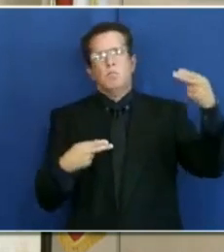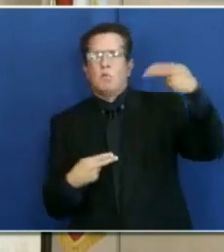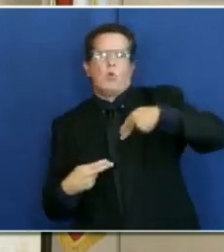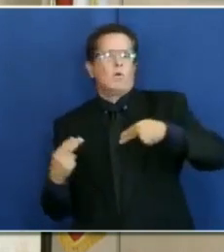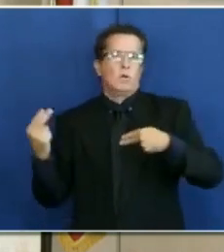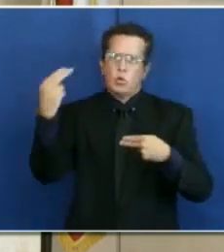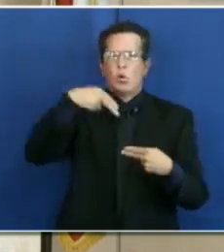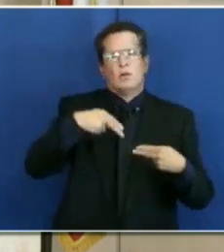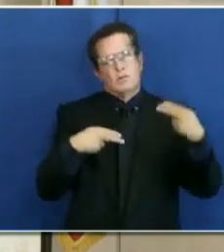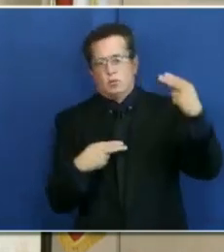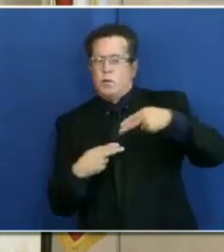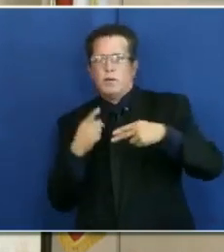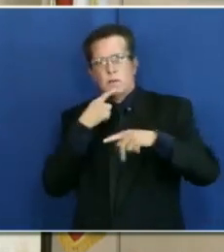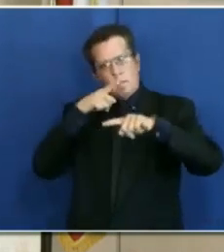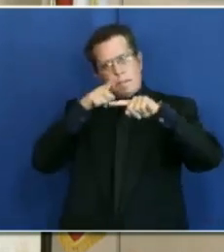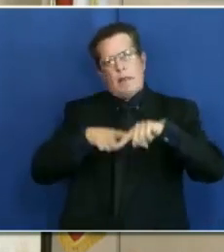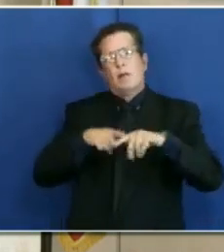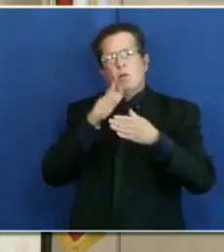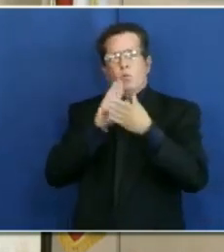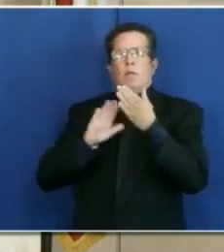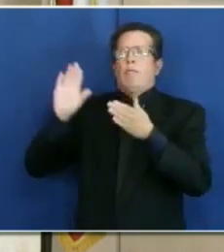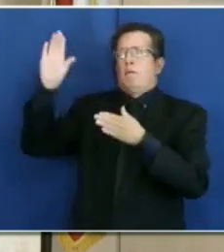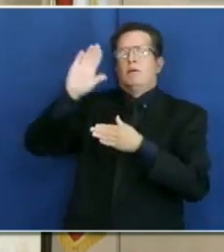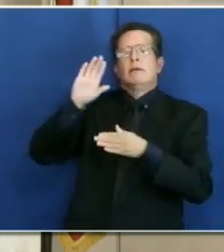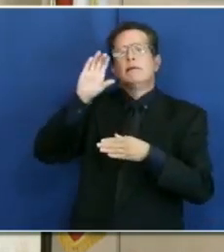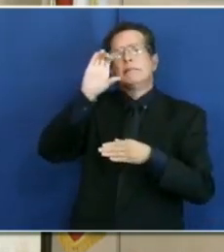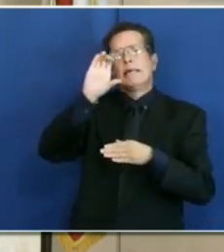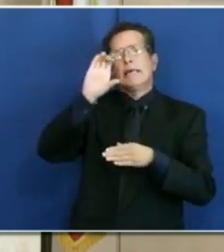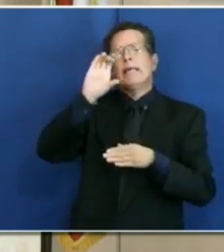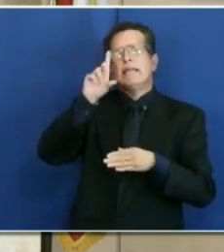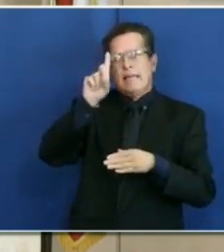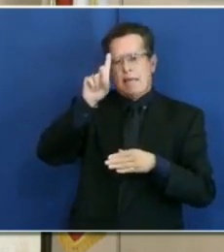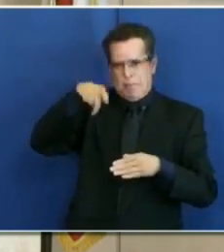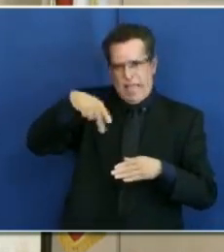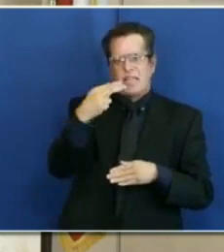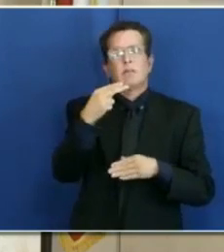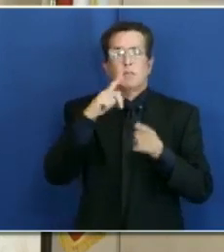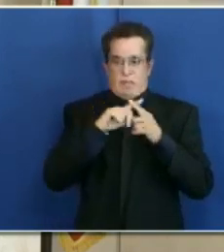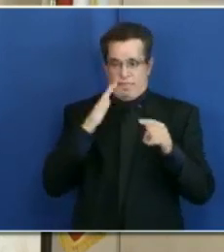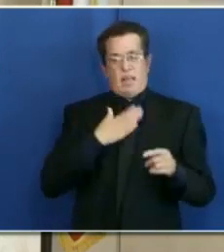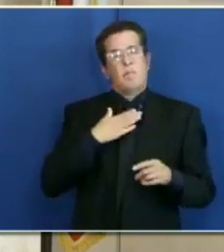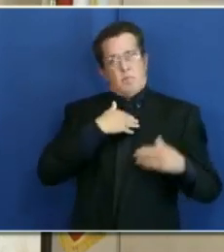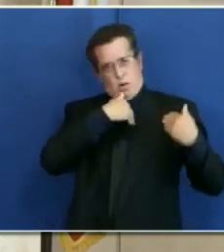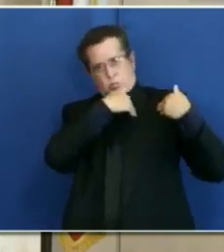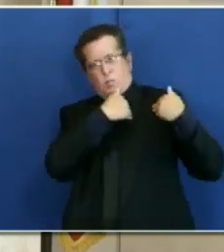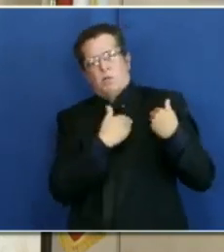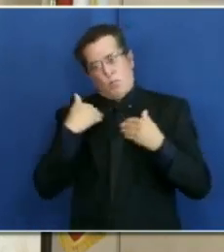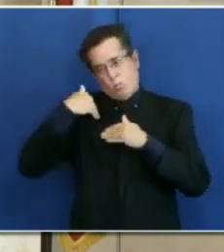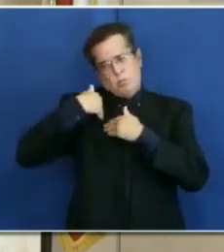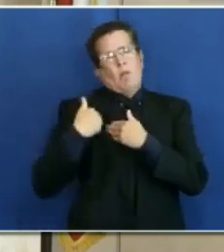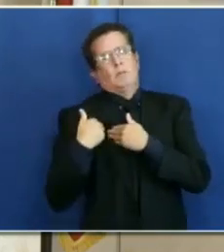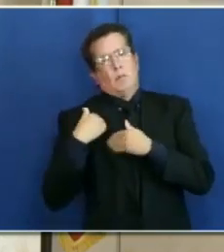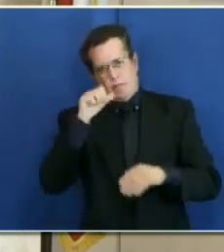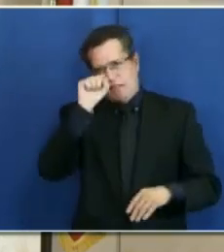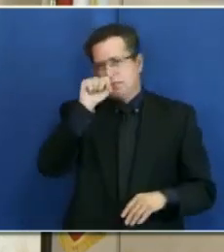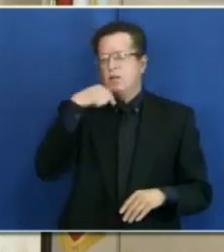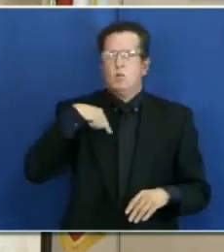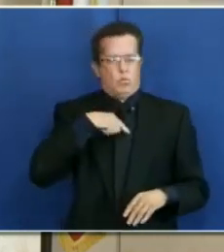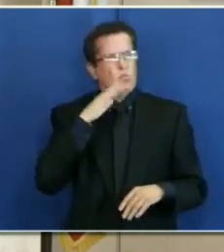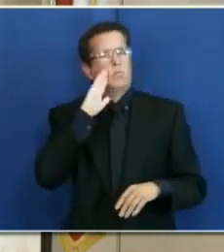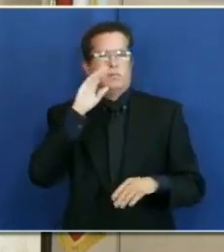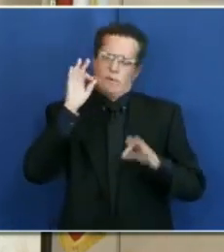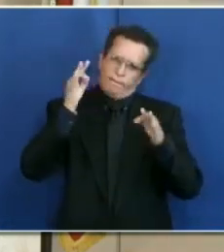based on a request from CDPH. So as health officer, that's my role, and we will continue to do that.